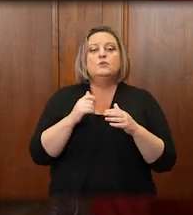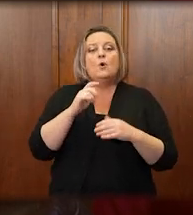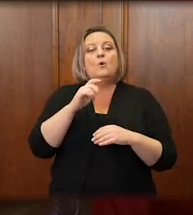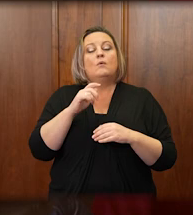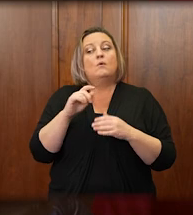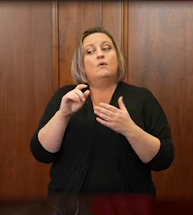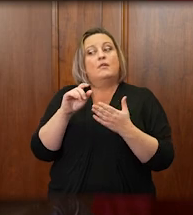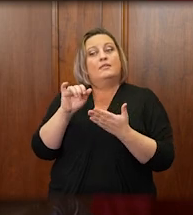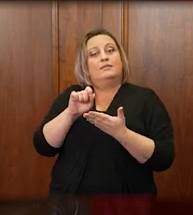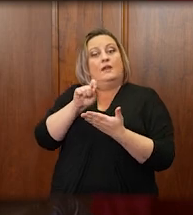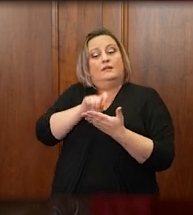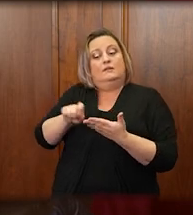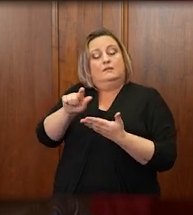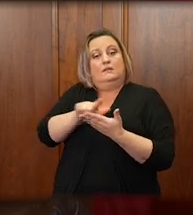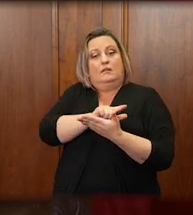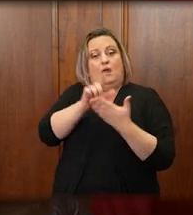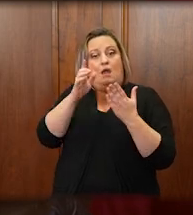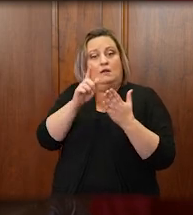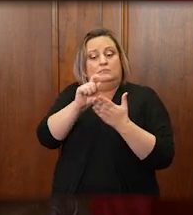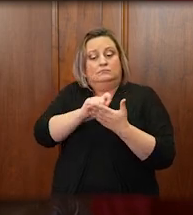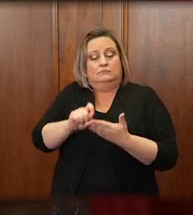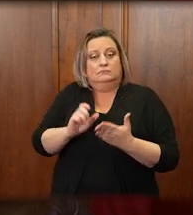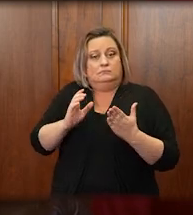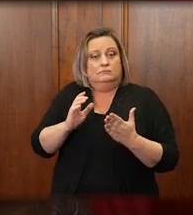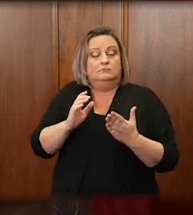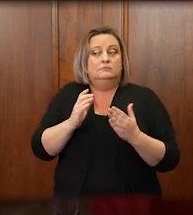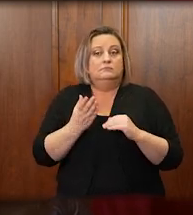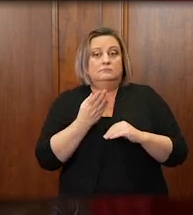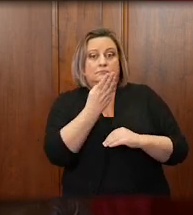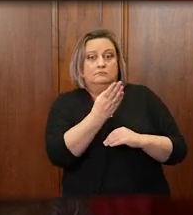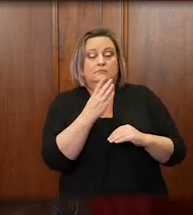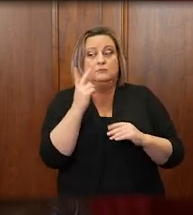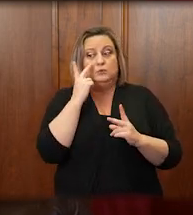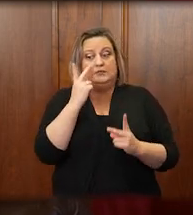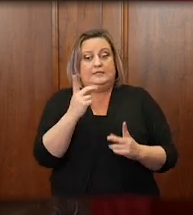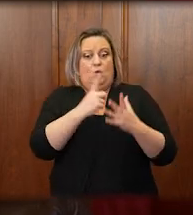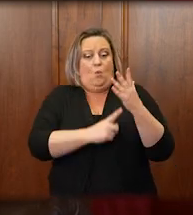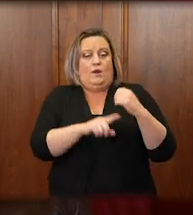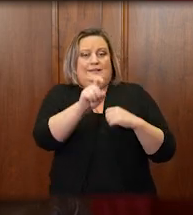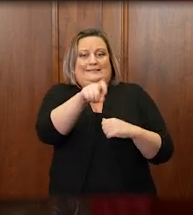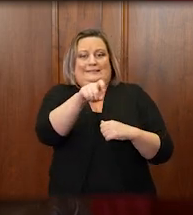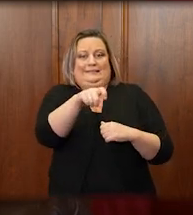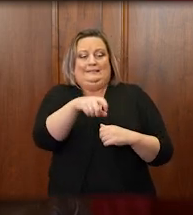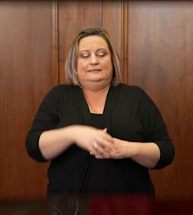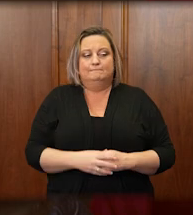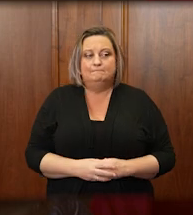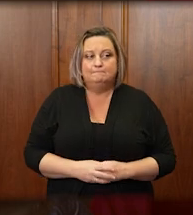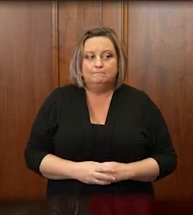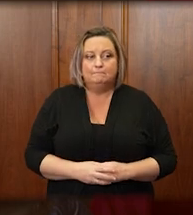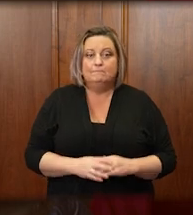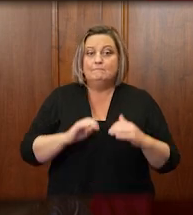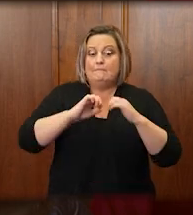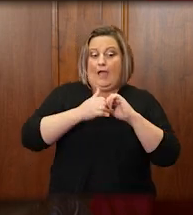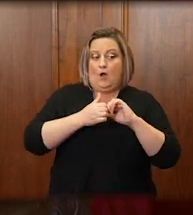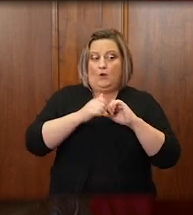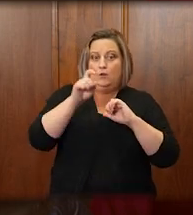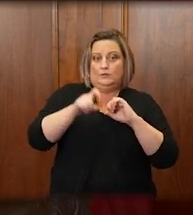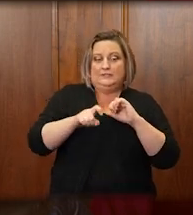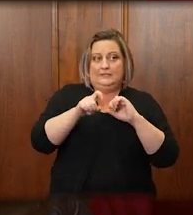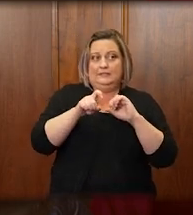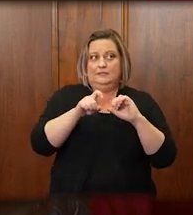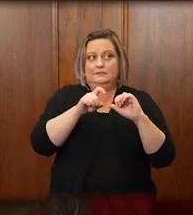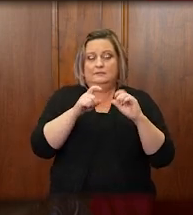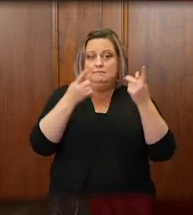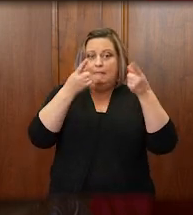more fully understand Wyoming's low-income population, its civil legal needs, and how those needs are distributed across the